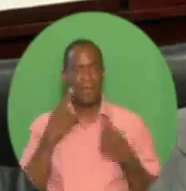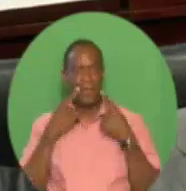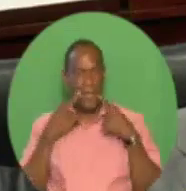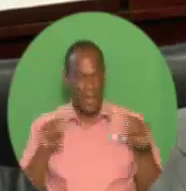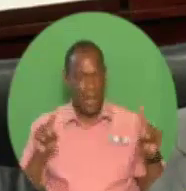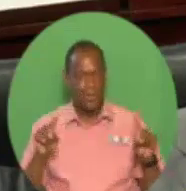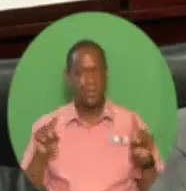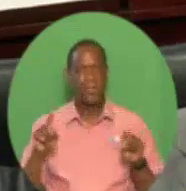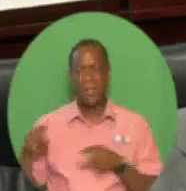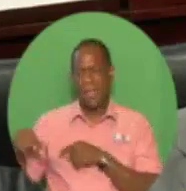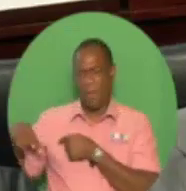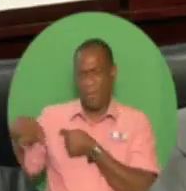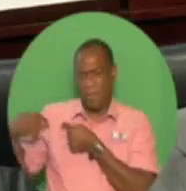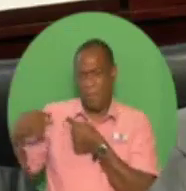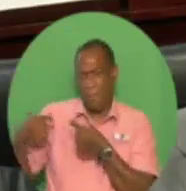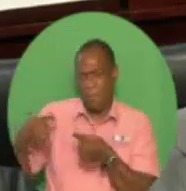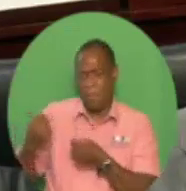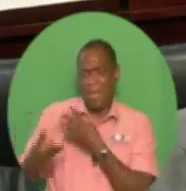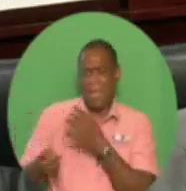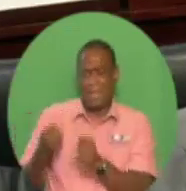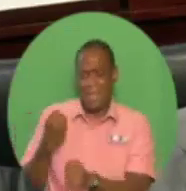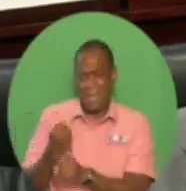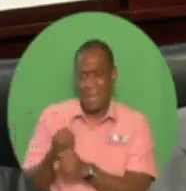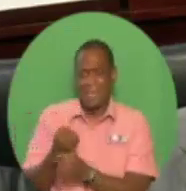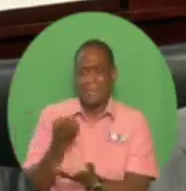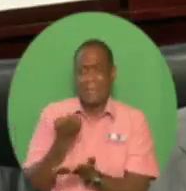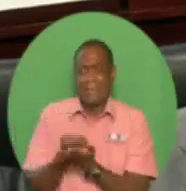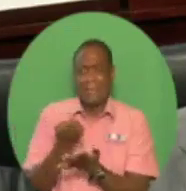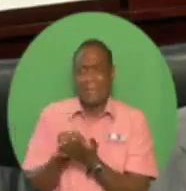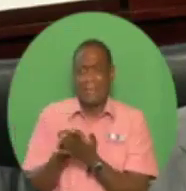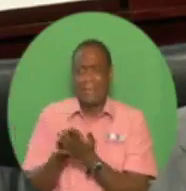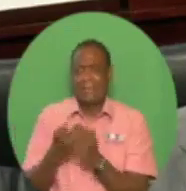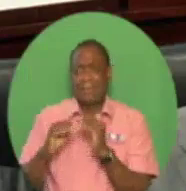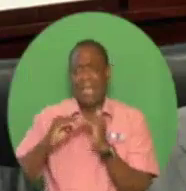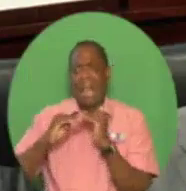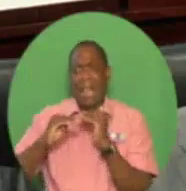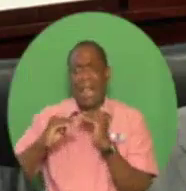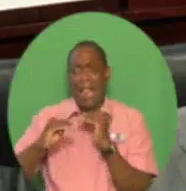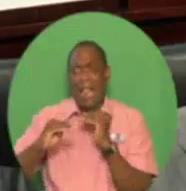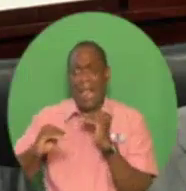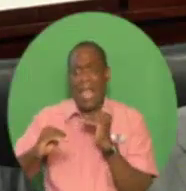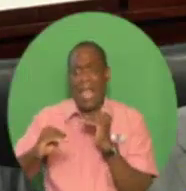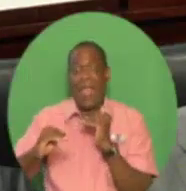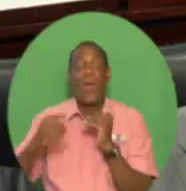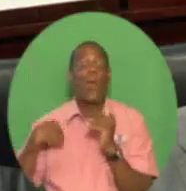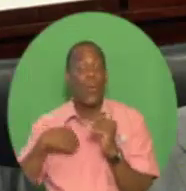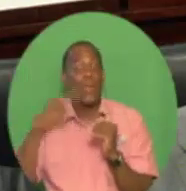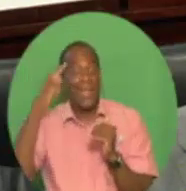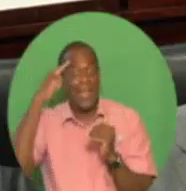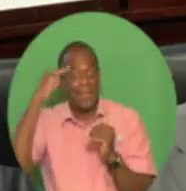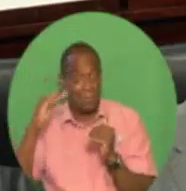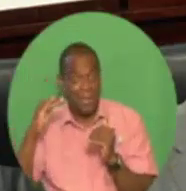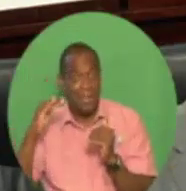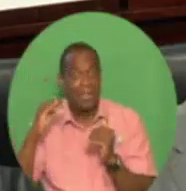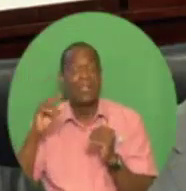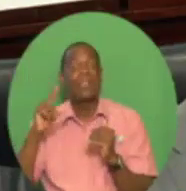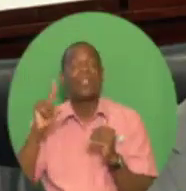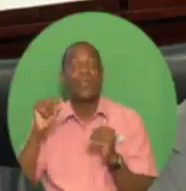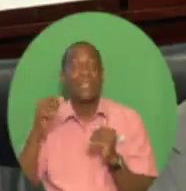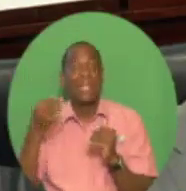Trinidad and Tobago economy is projected to grow in real terms by 1.9% in 2018.